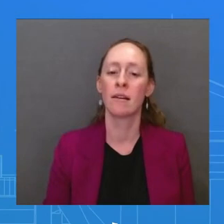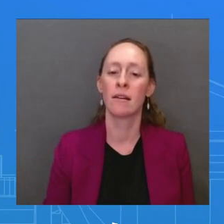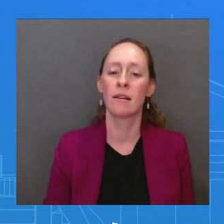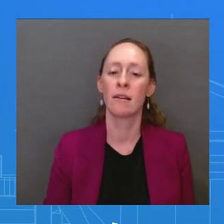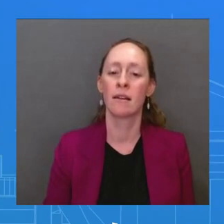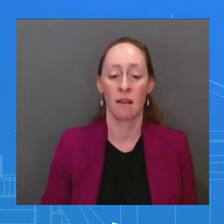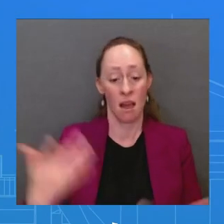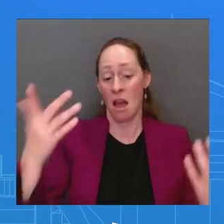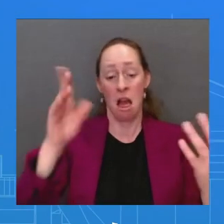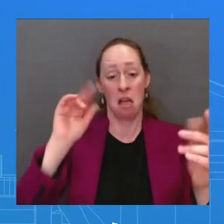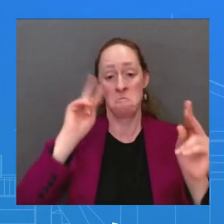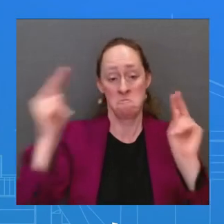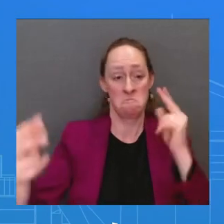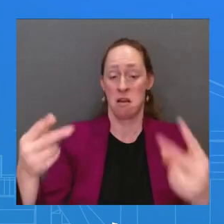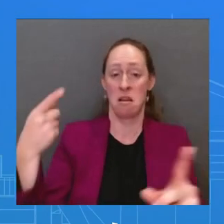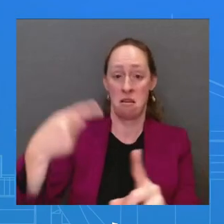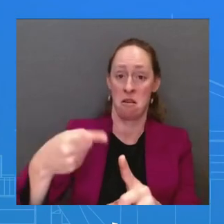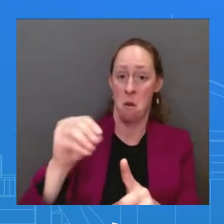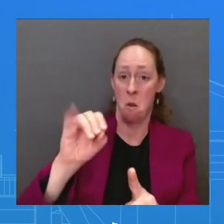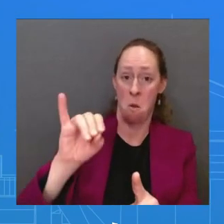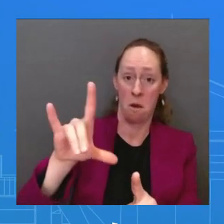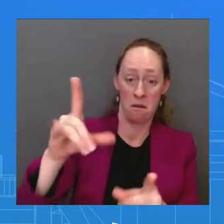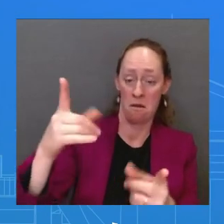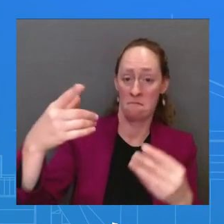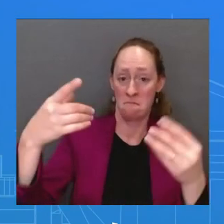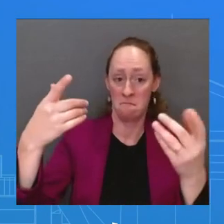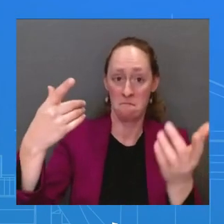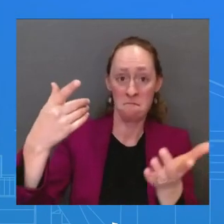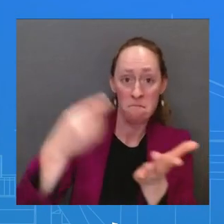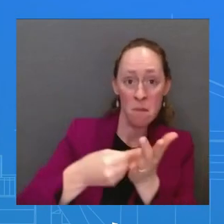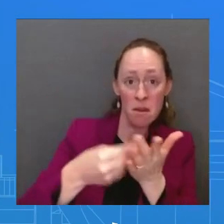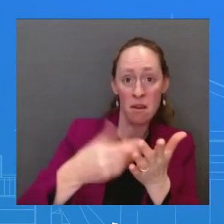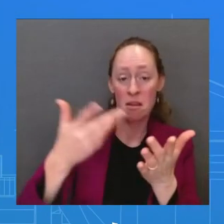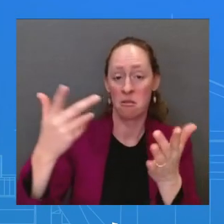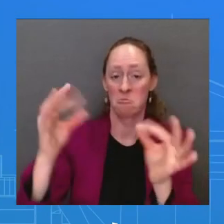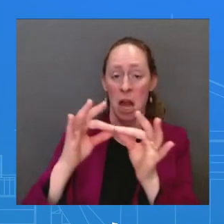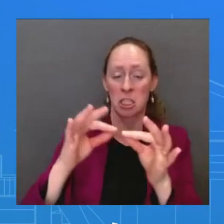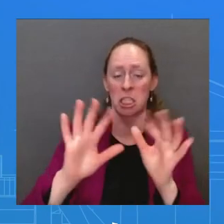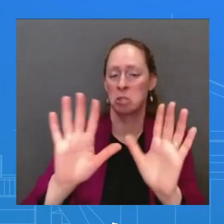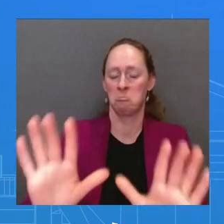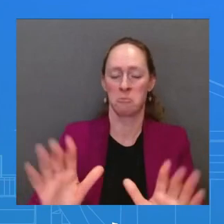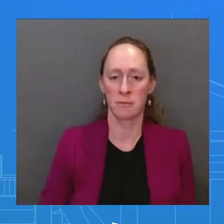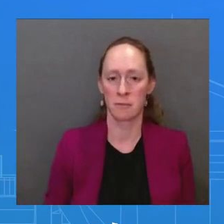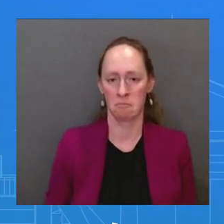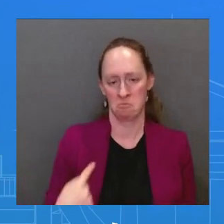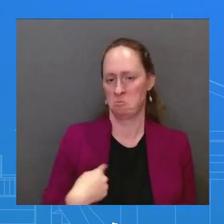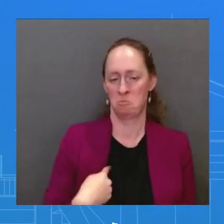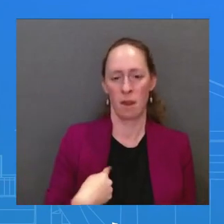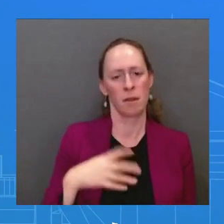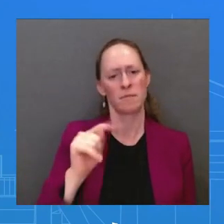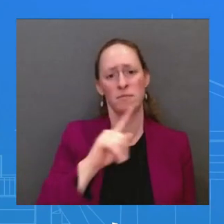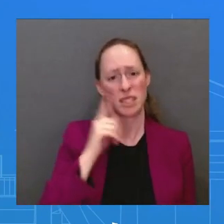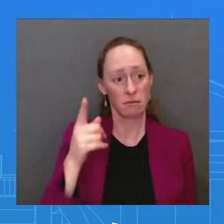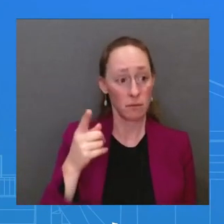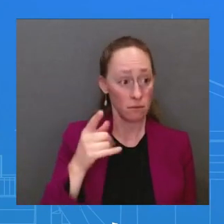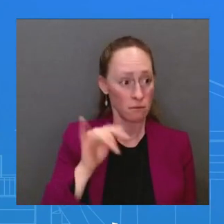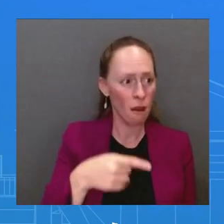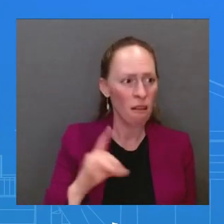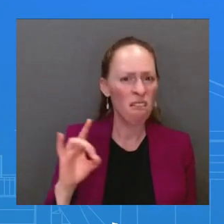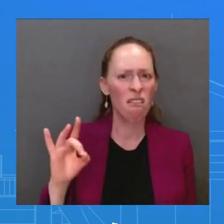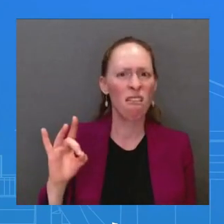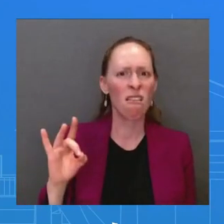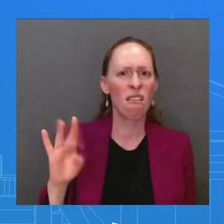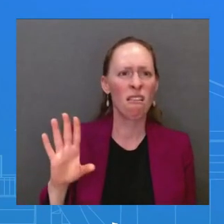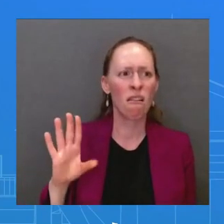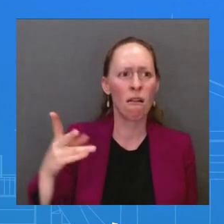today was a continuation of an existing policy, not a new set of cuts, just a continuation of those cuts for three